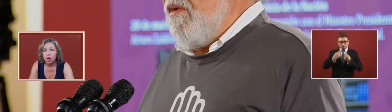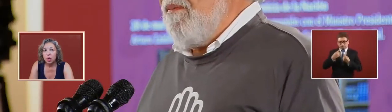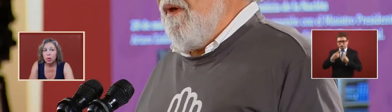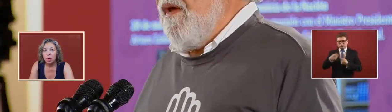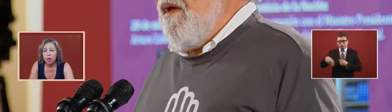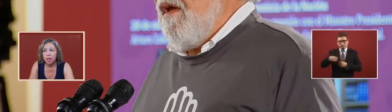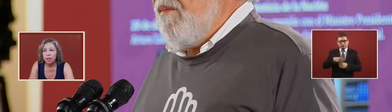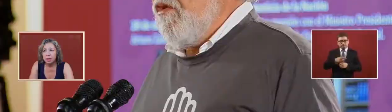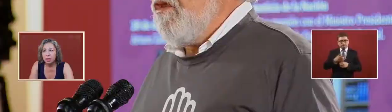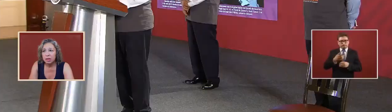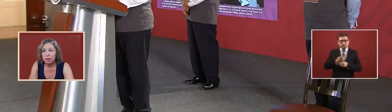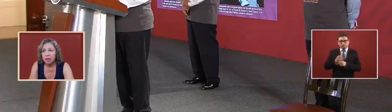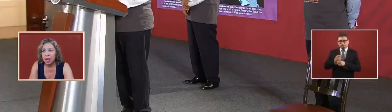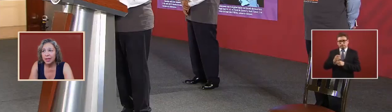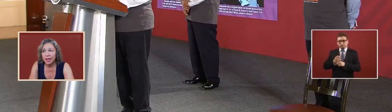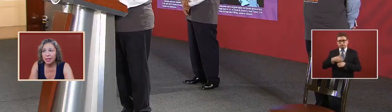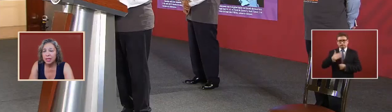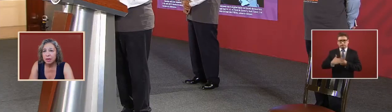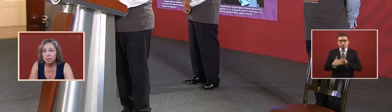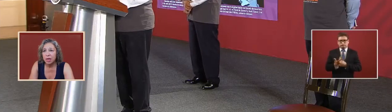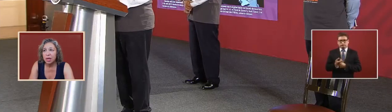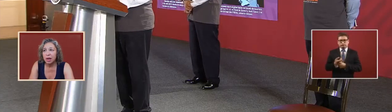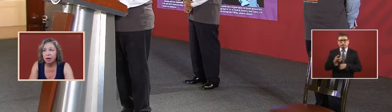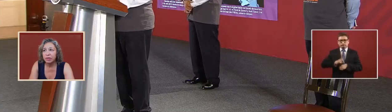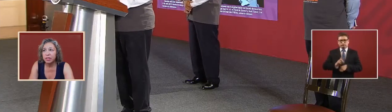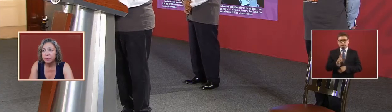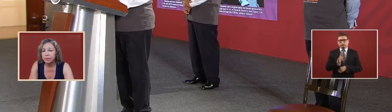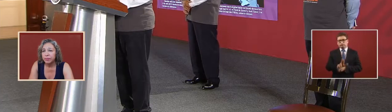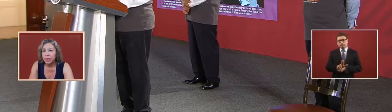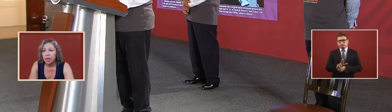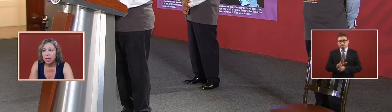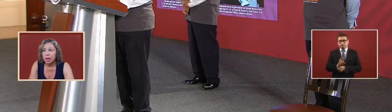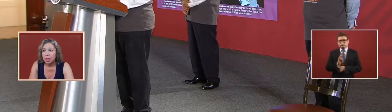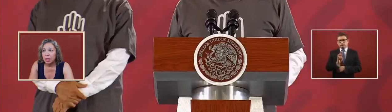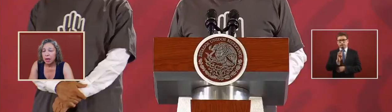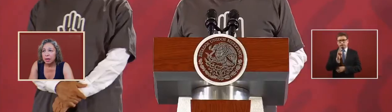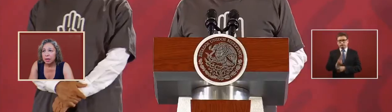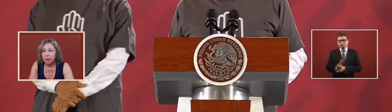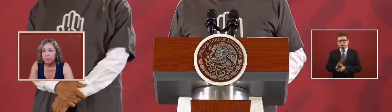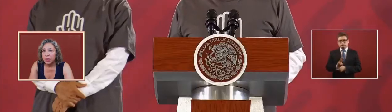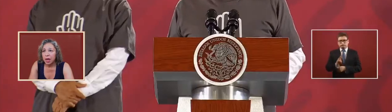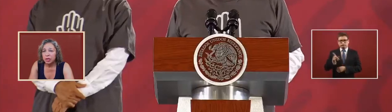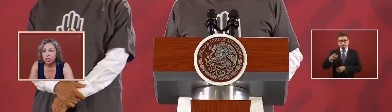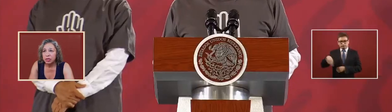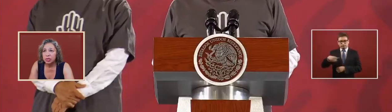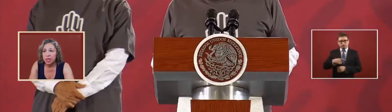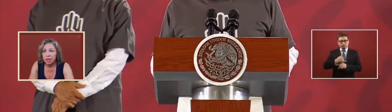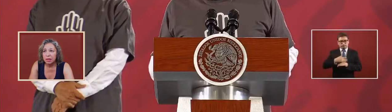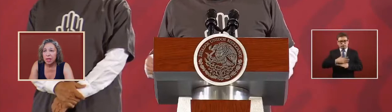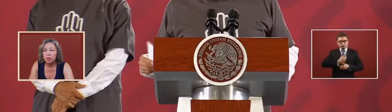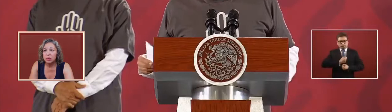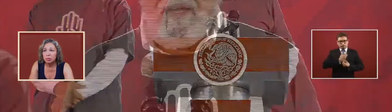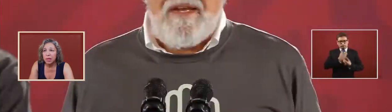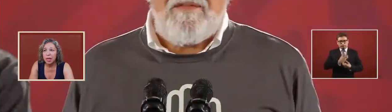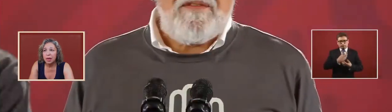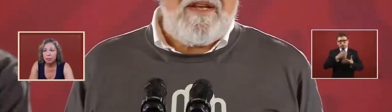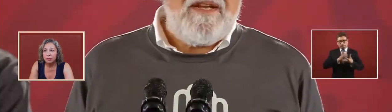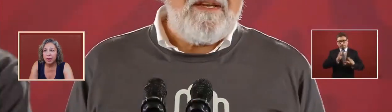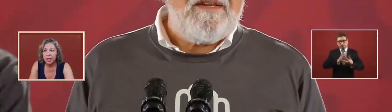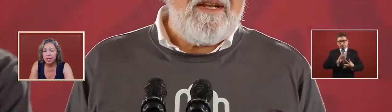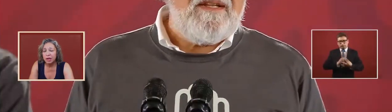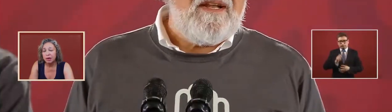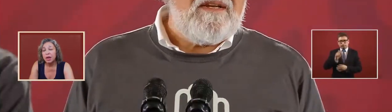who were in at that time in office on tuesday they will be